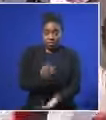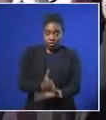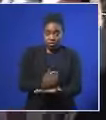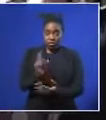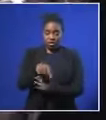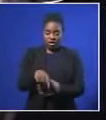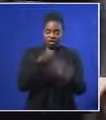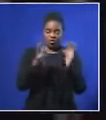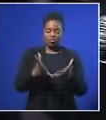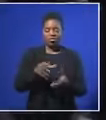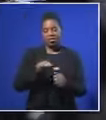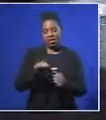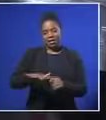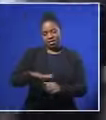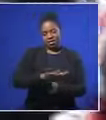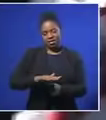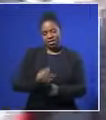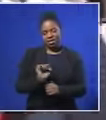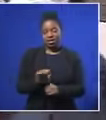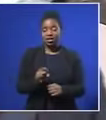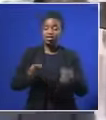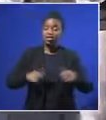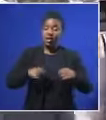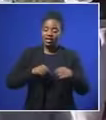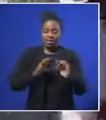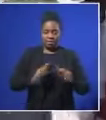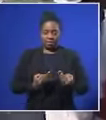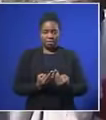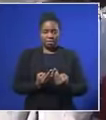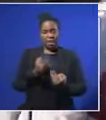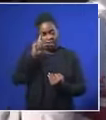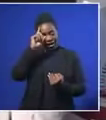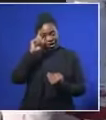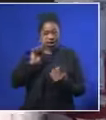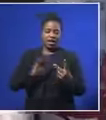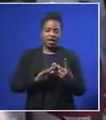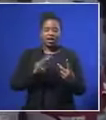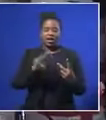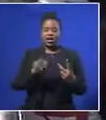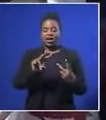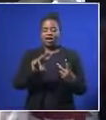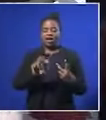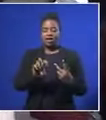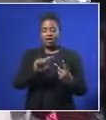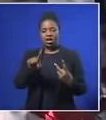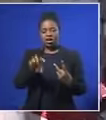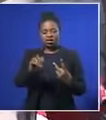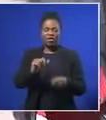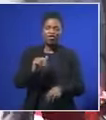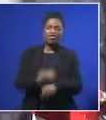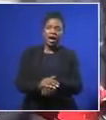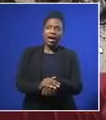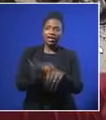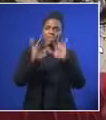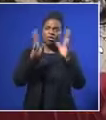make this world a place. For us as a family, the Mverzo Tradition Council and our friends in the